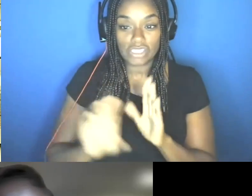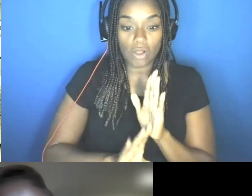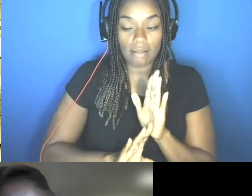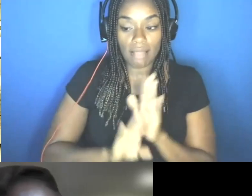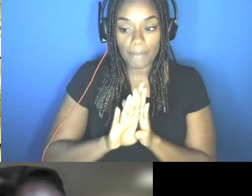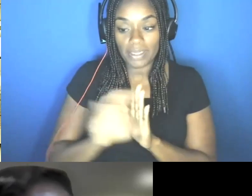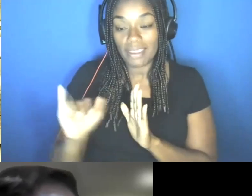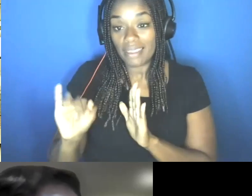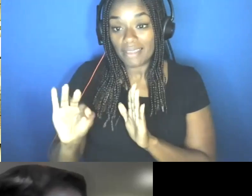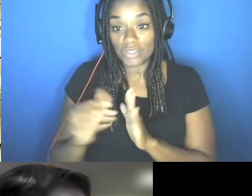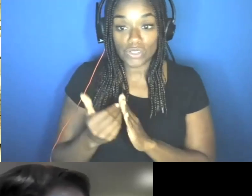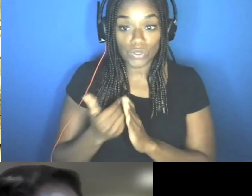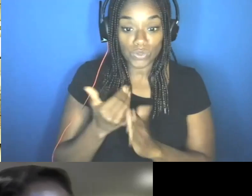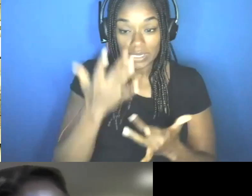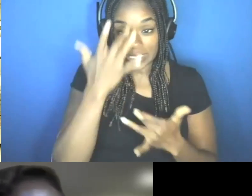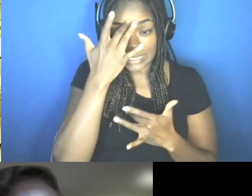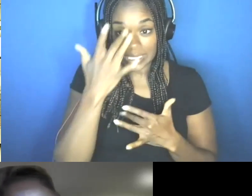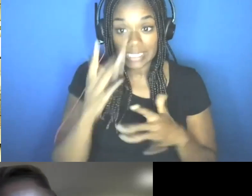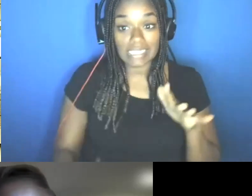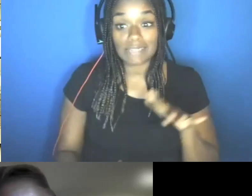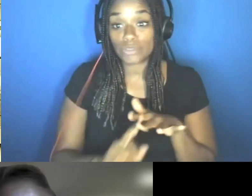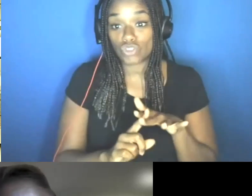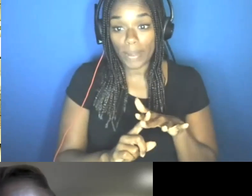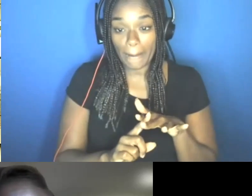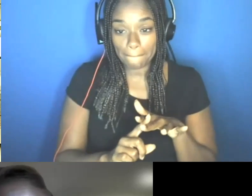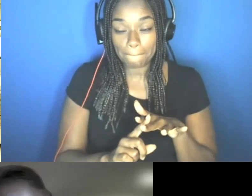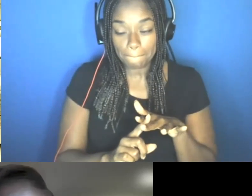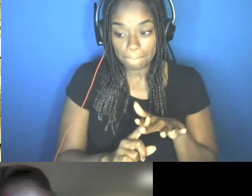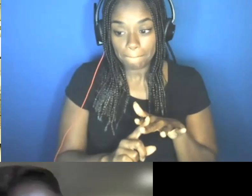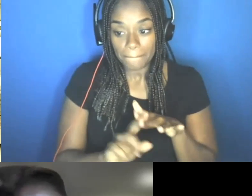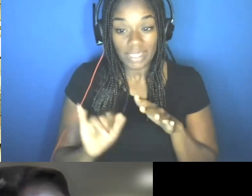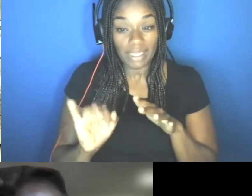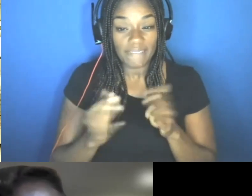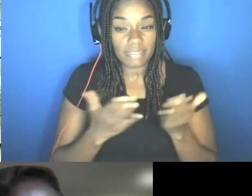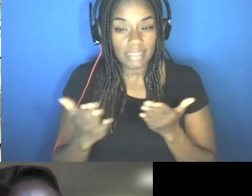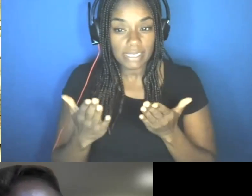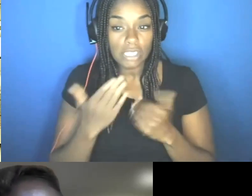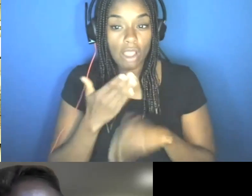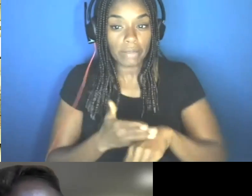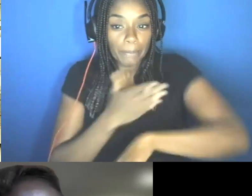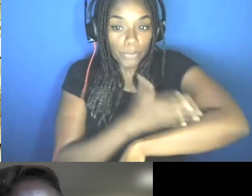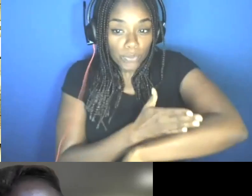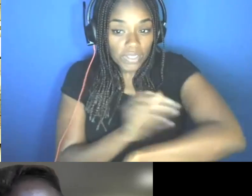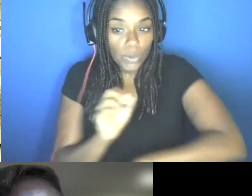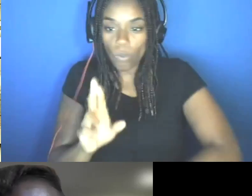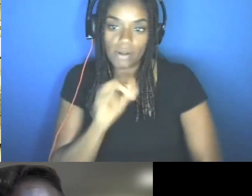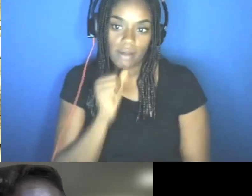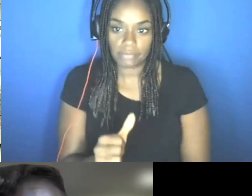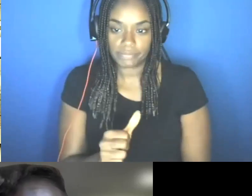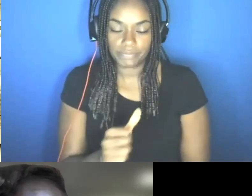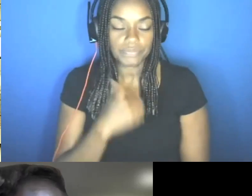new disease coming, if things are getting better or not. So, um, the